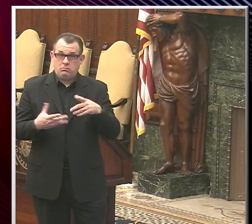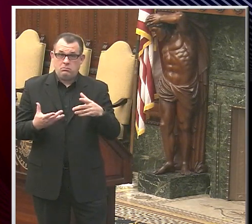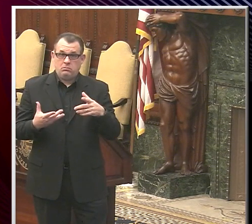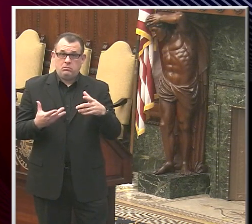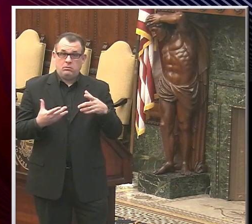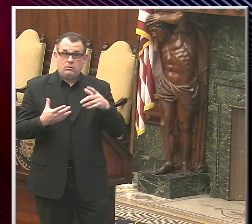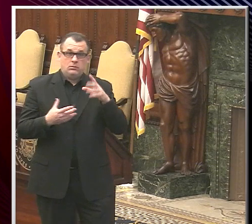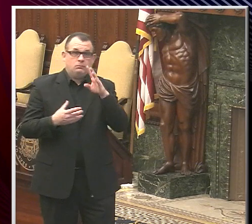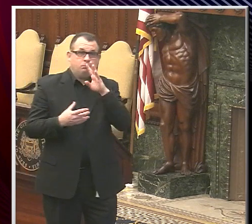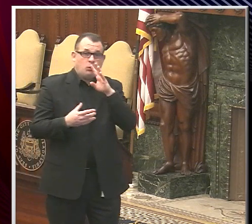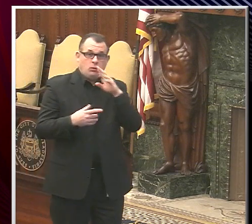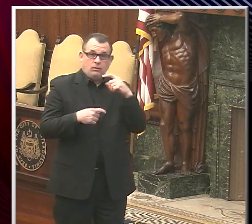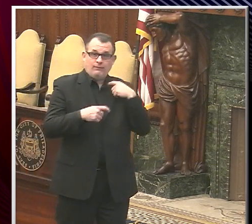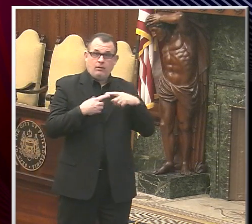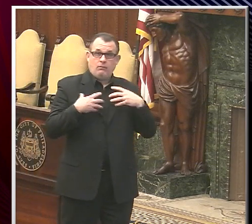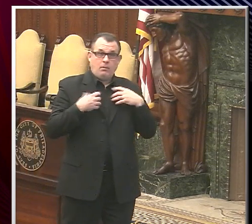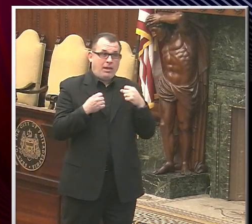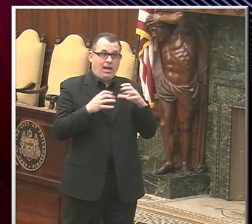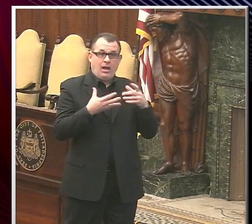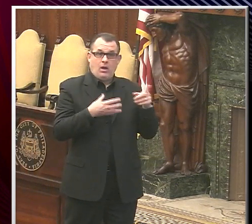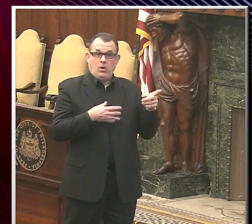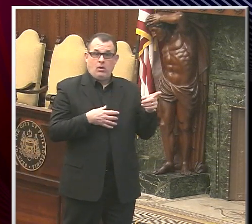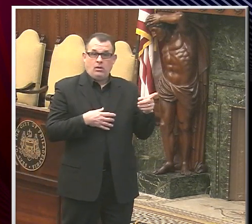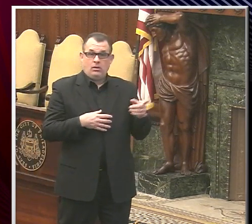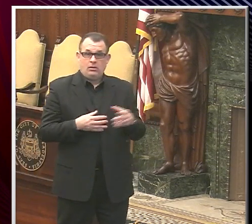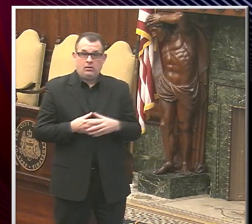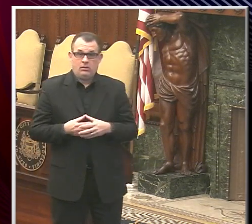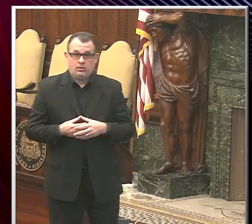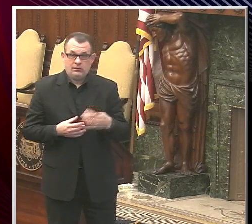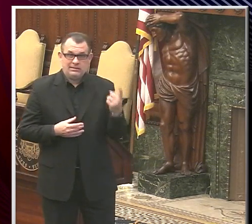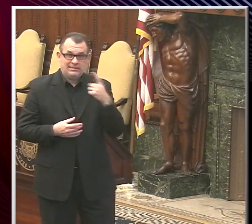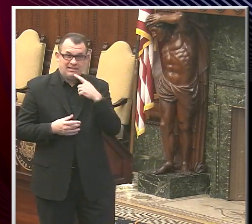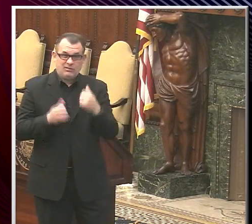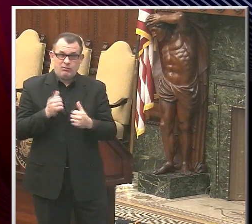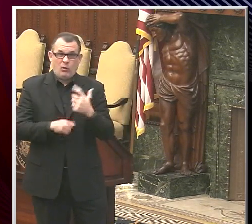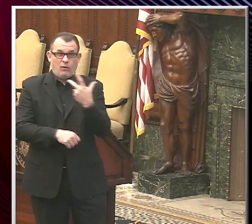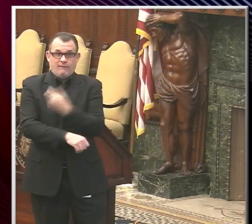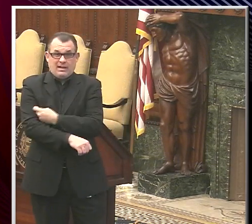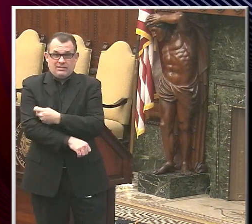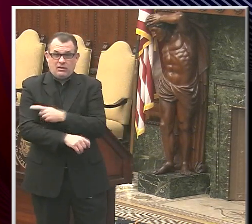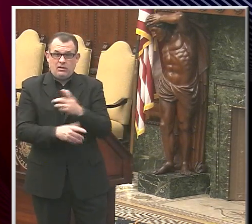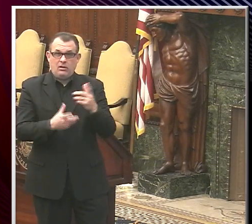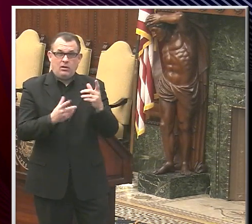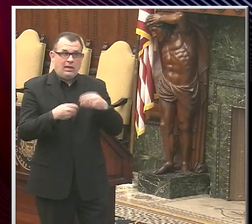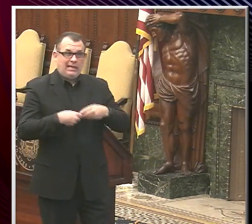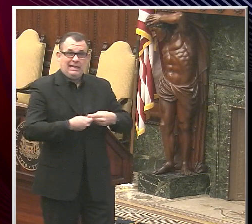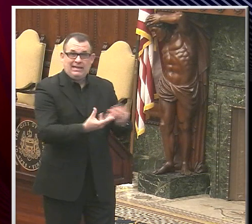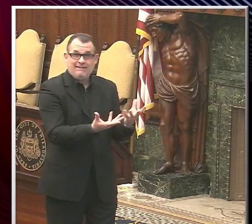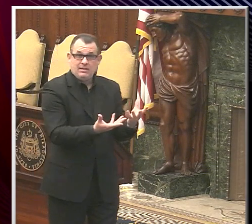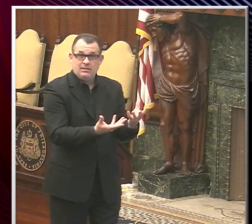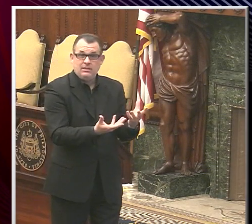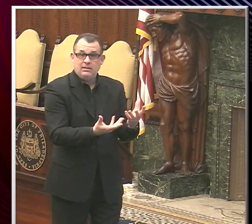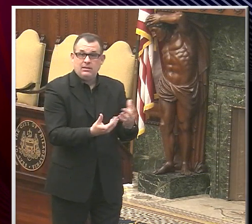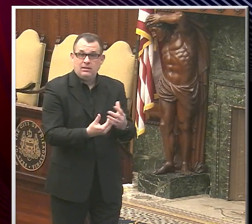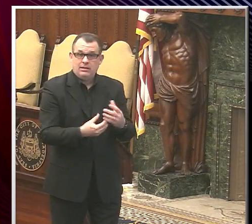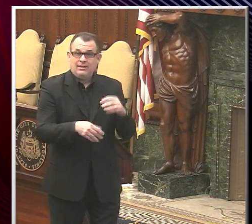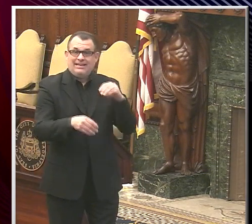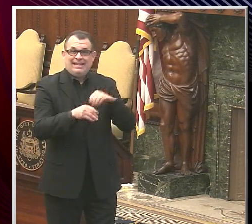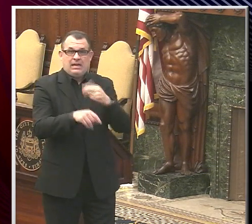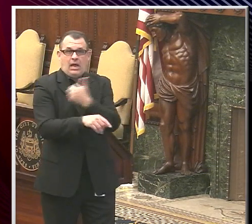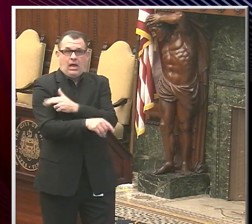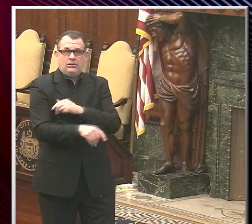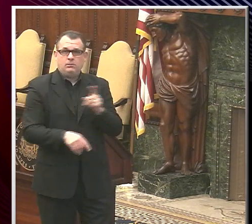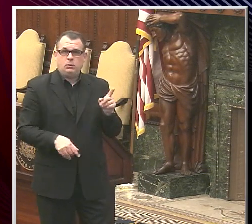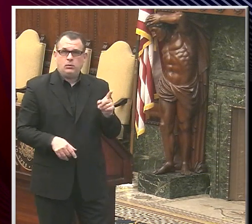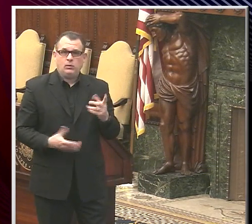Health has attributed this fact mainly to the fact that most of the vaccines being administered are being administered in hospitals. Is